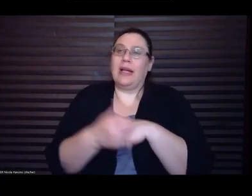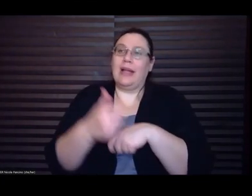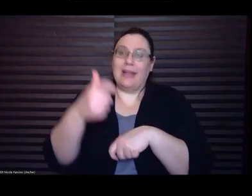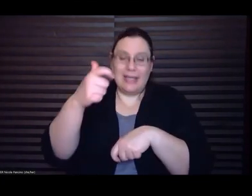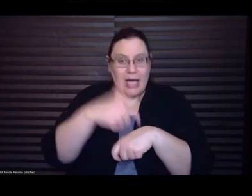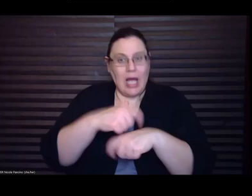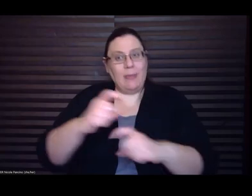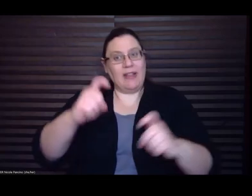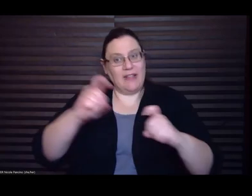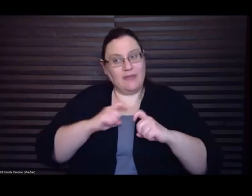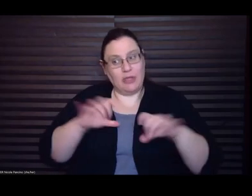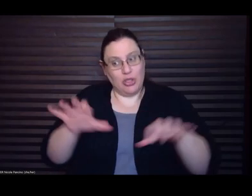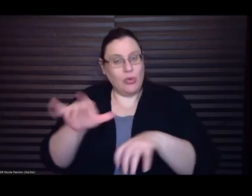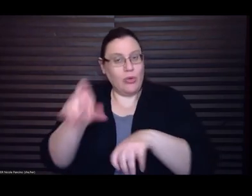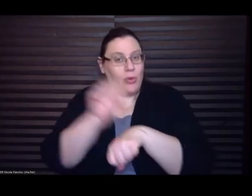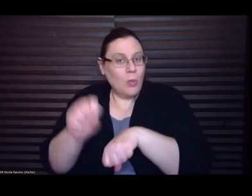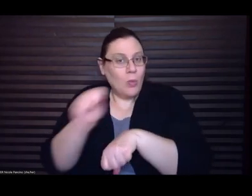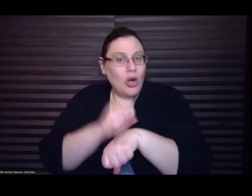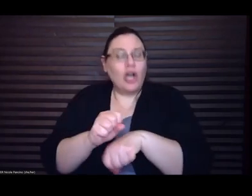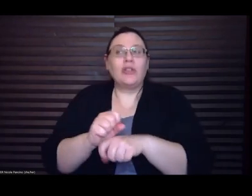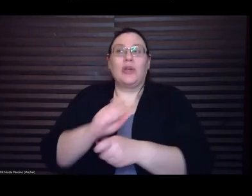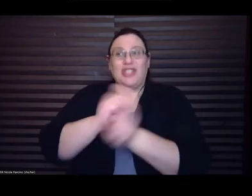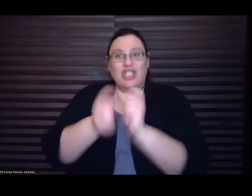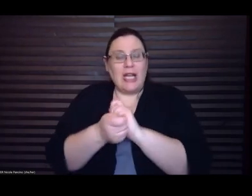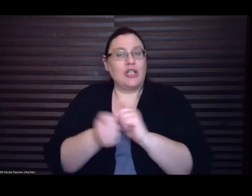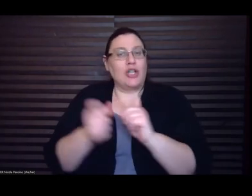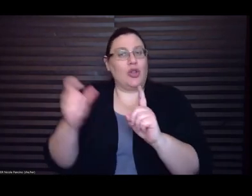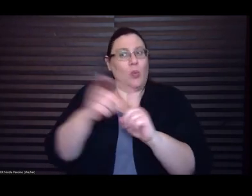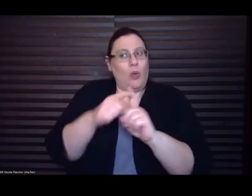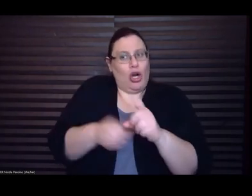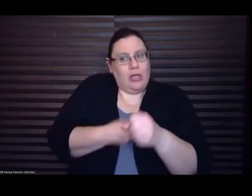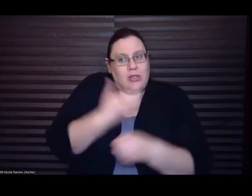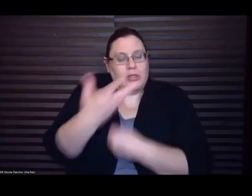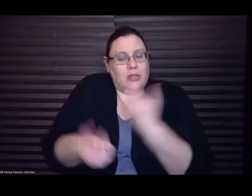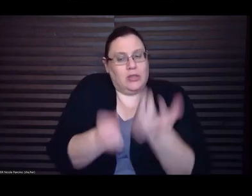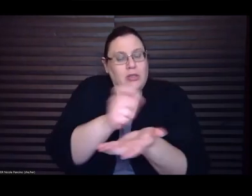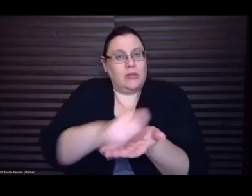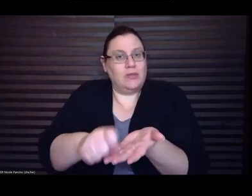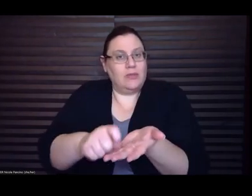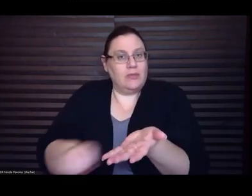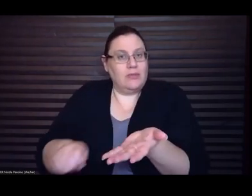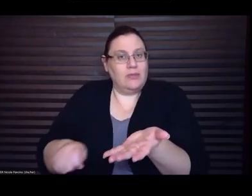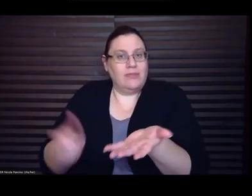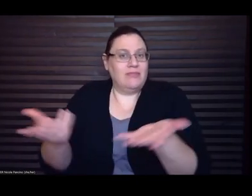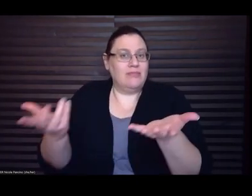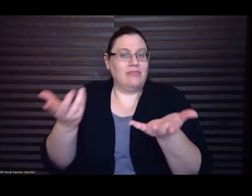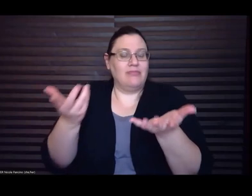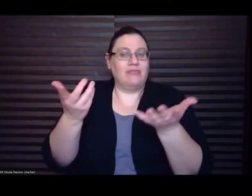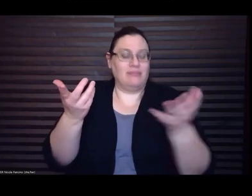of me so the whole entire life around it has changed